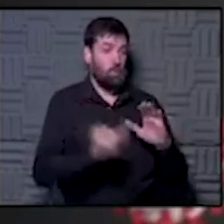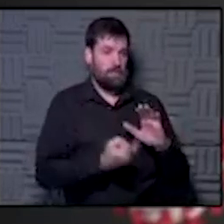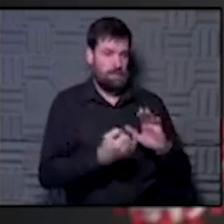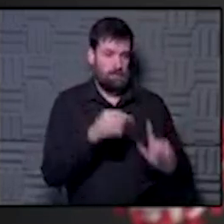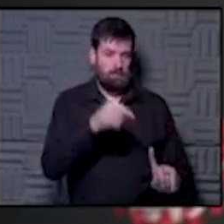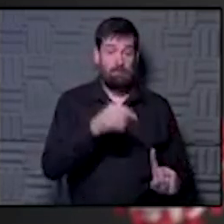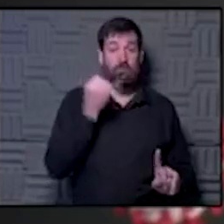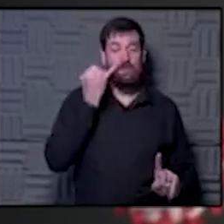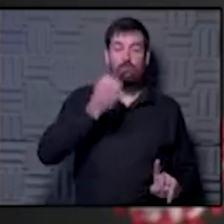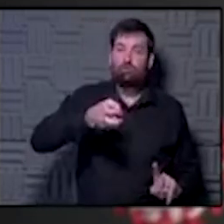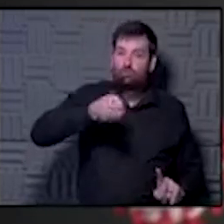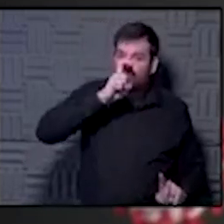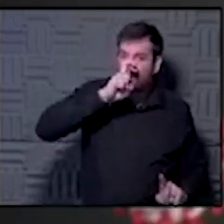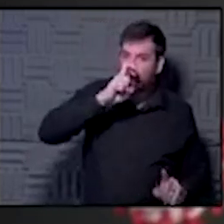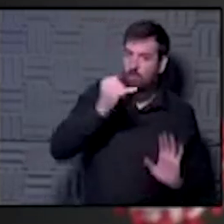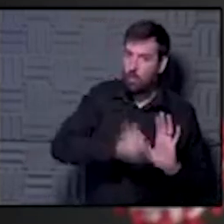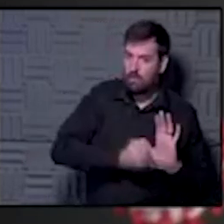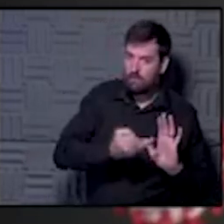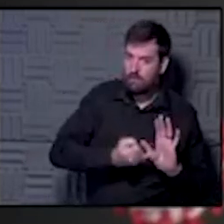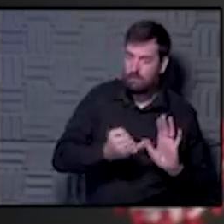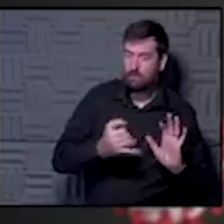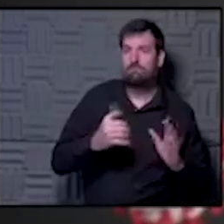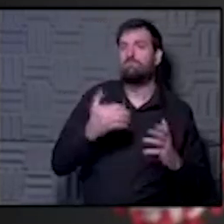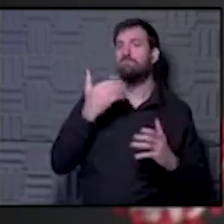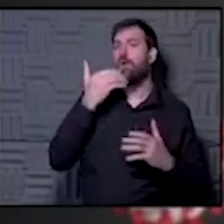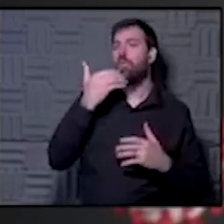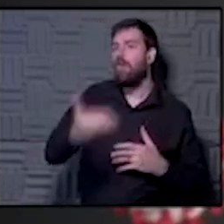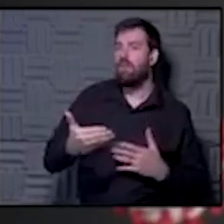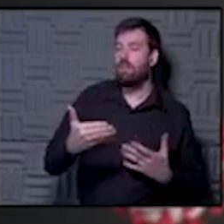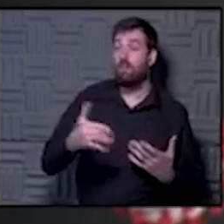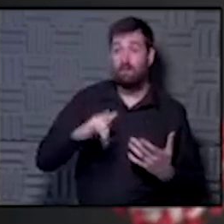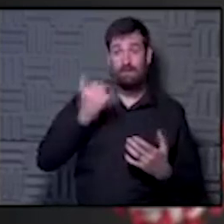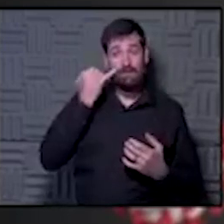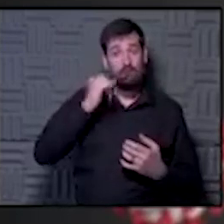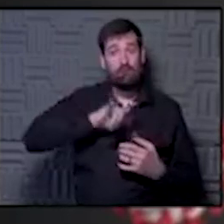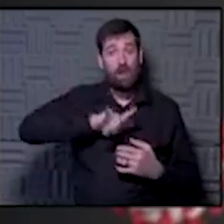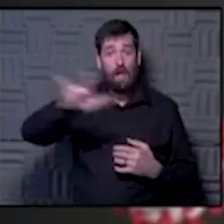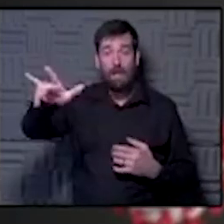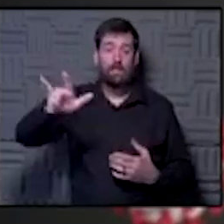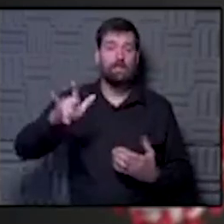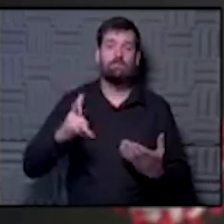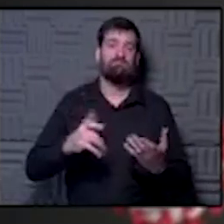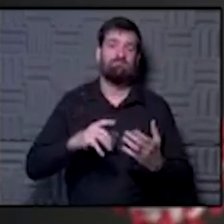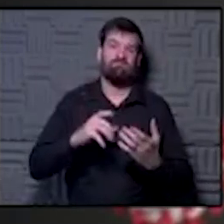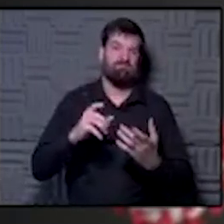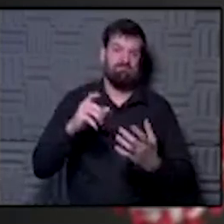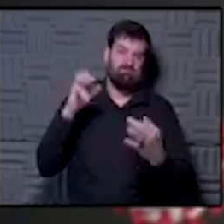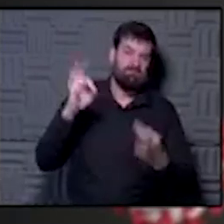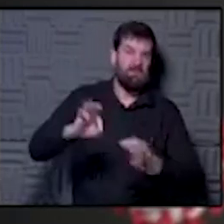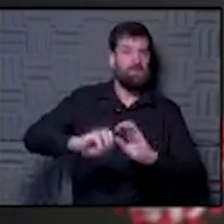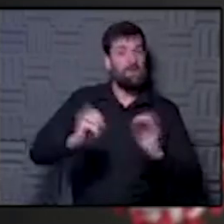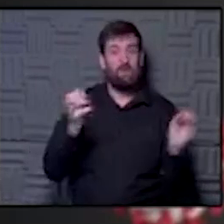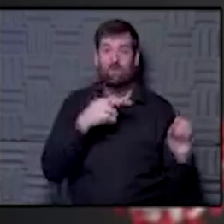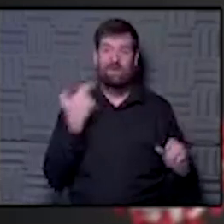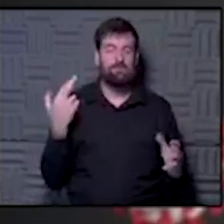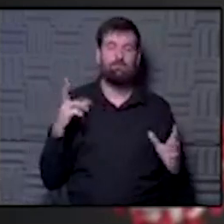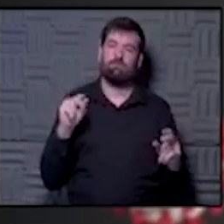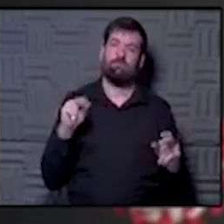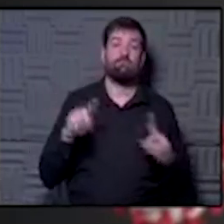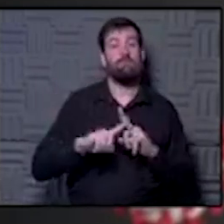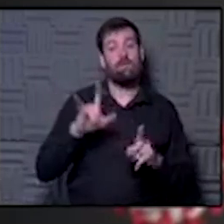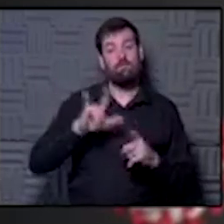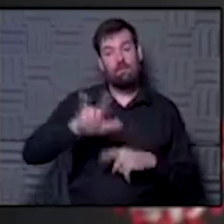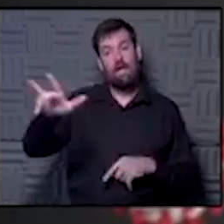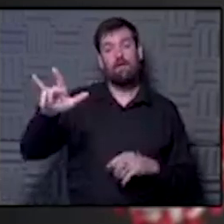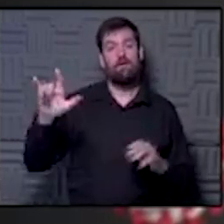if it is a strict quarantine, just as you said, how well is it done? If you're flying again, nothing is 100% risk free, but certainly flying